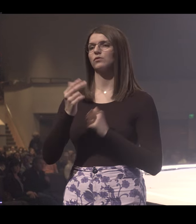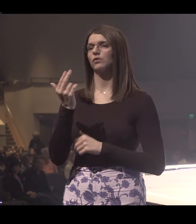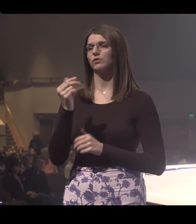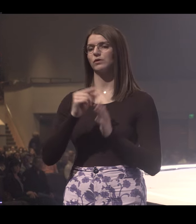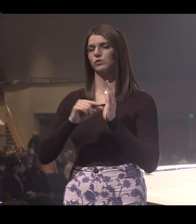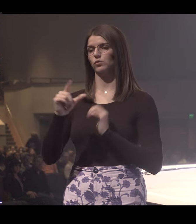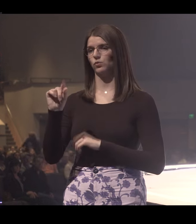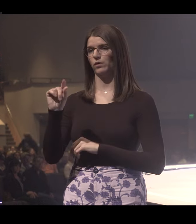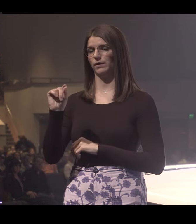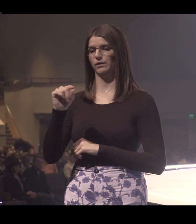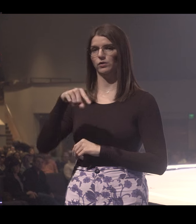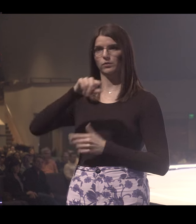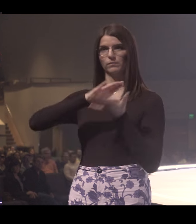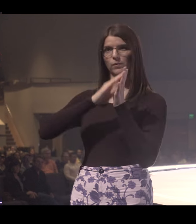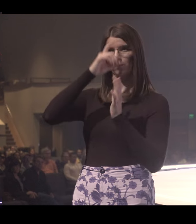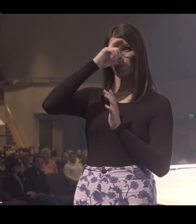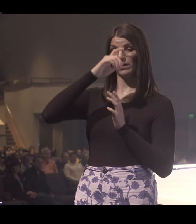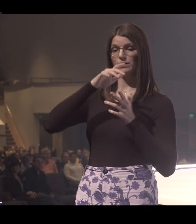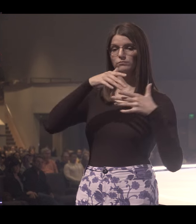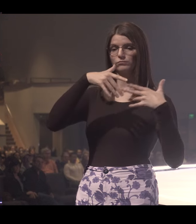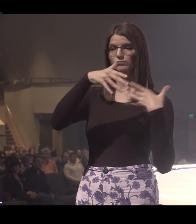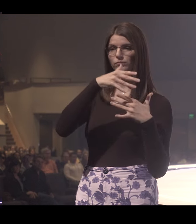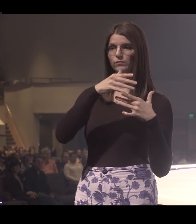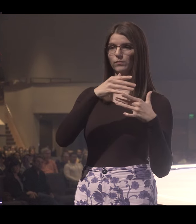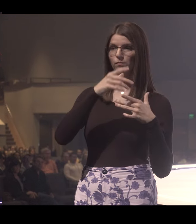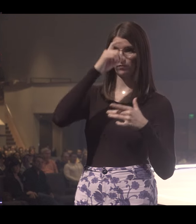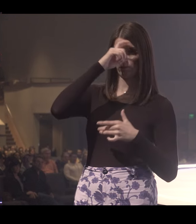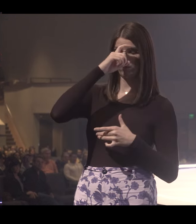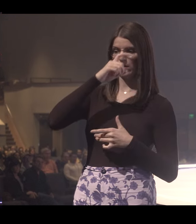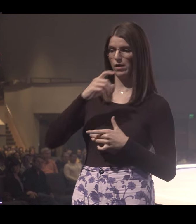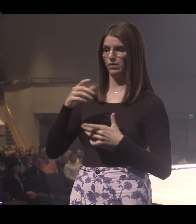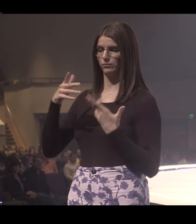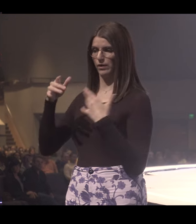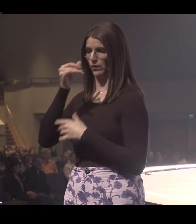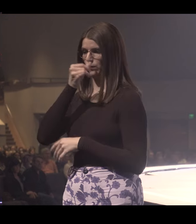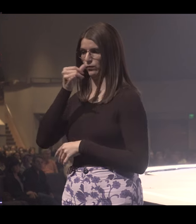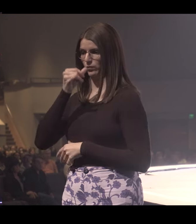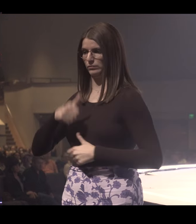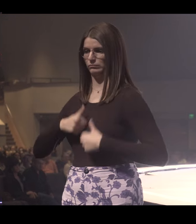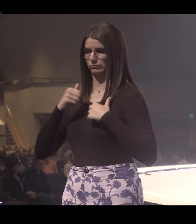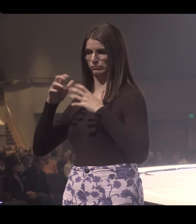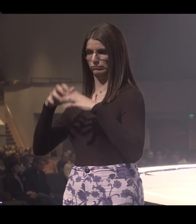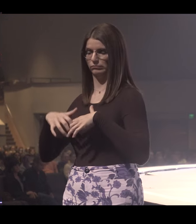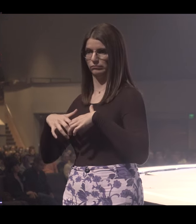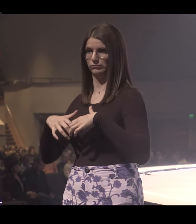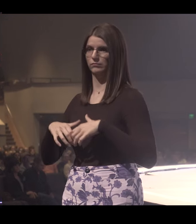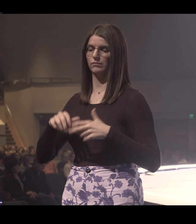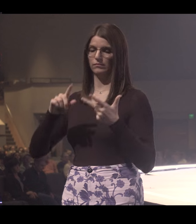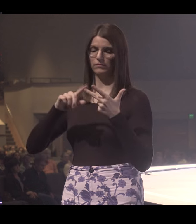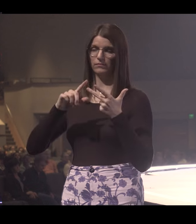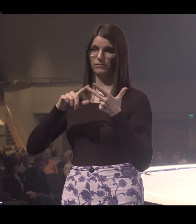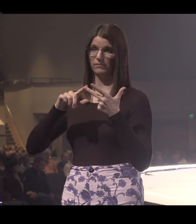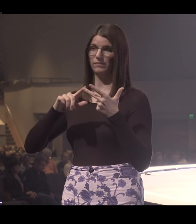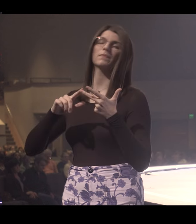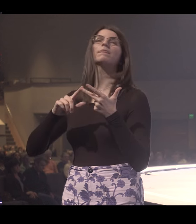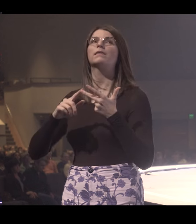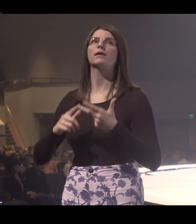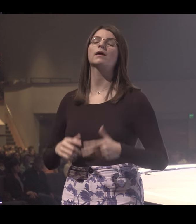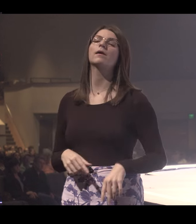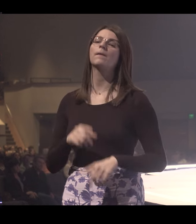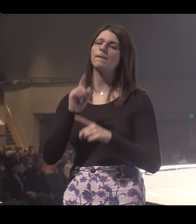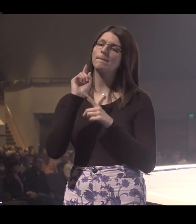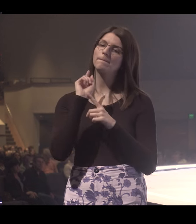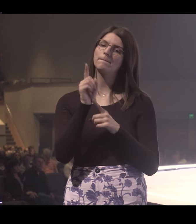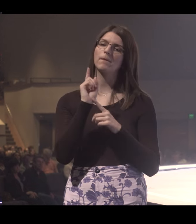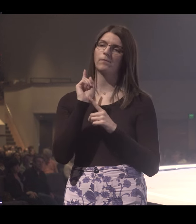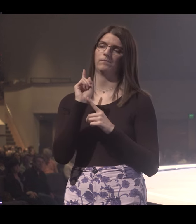become wise by walking with the wise. And if you hang out with fools, your life falls apart, which means the third principle is this. Life begins to fall apart